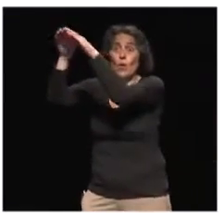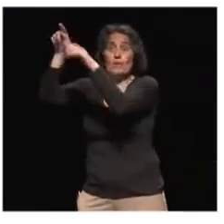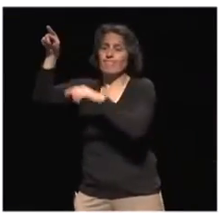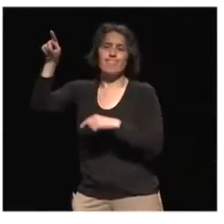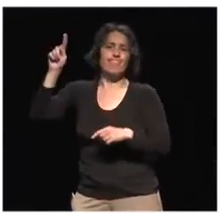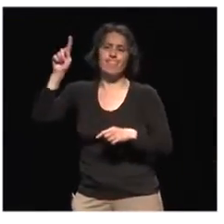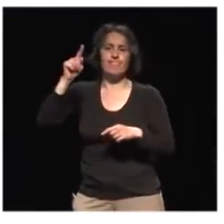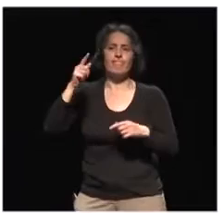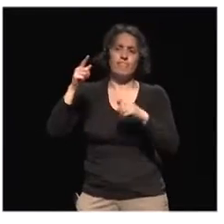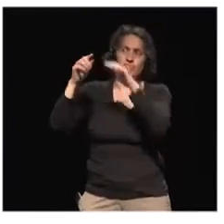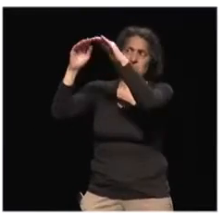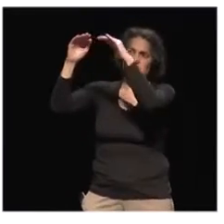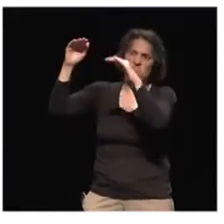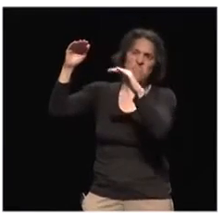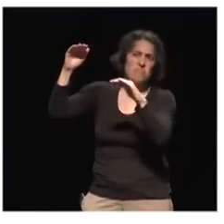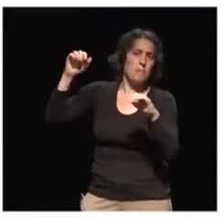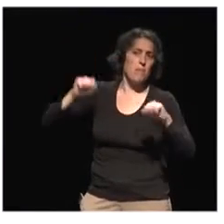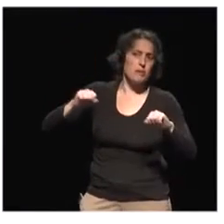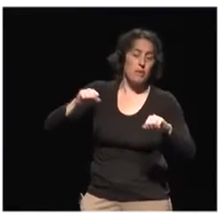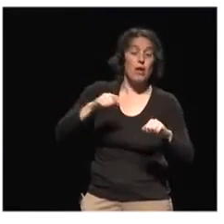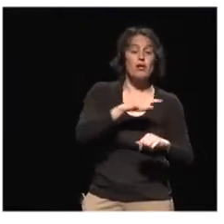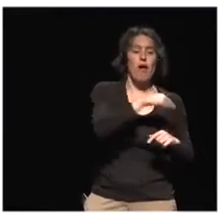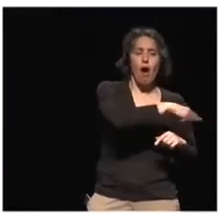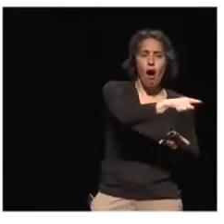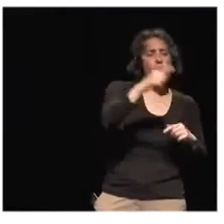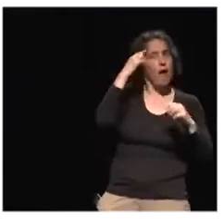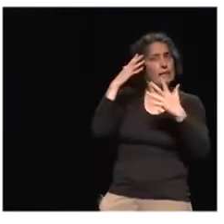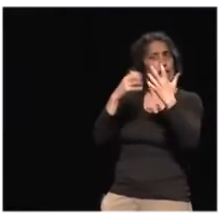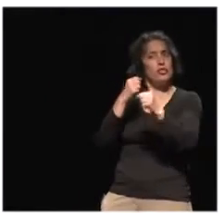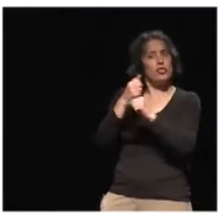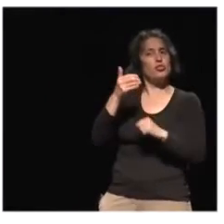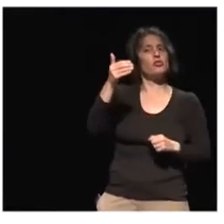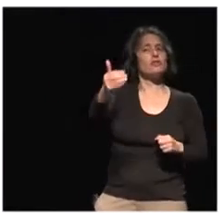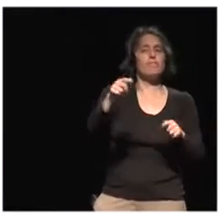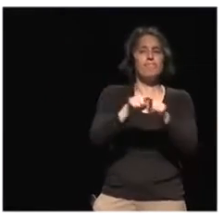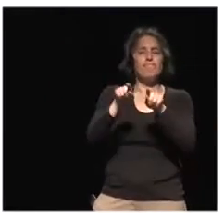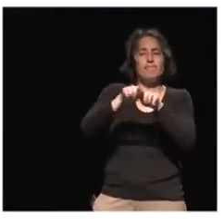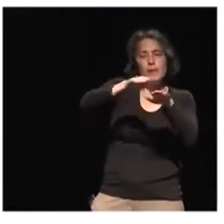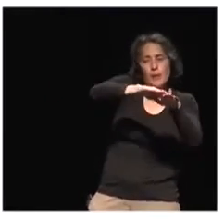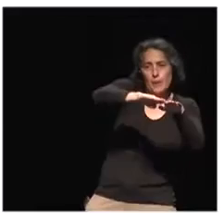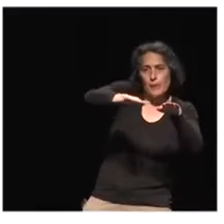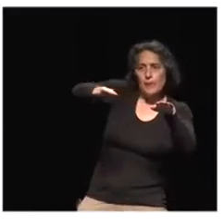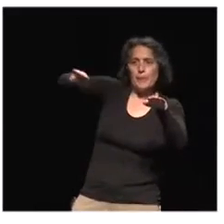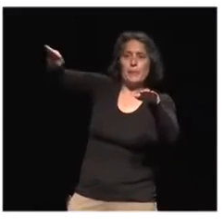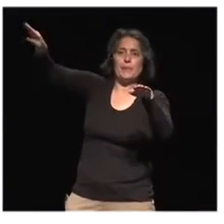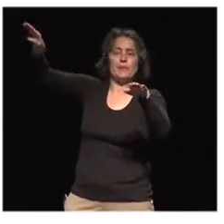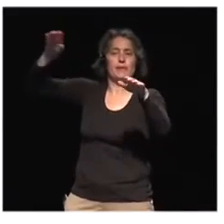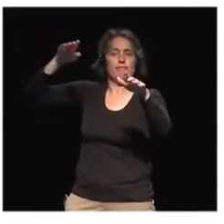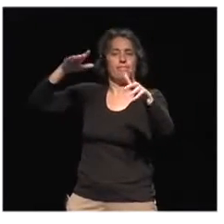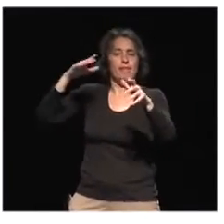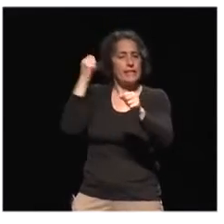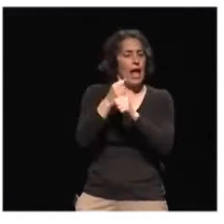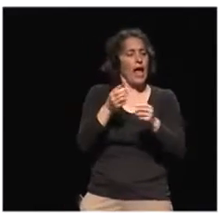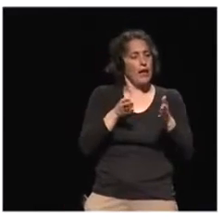the challenge to the education system is how do we bring this into the processes.